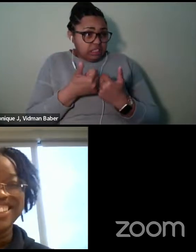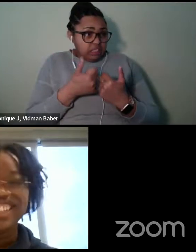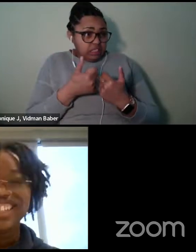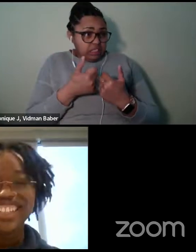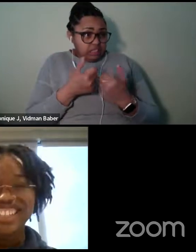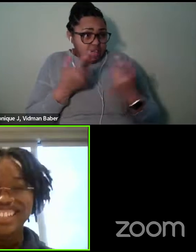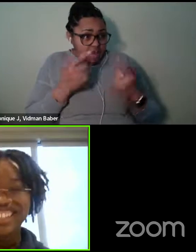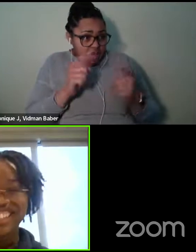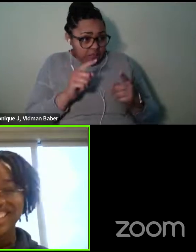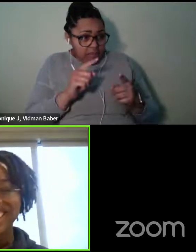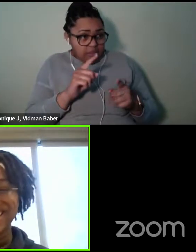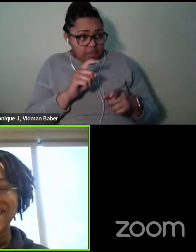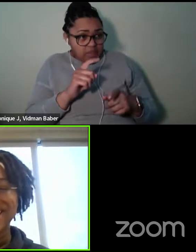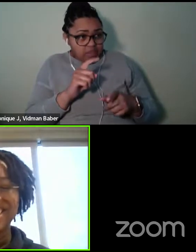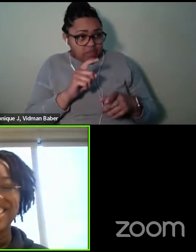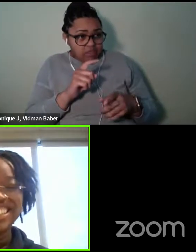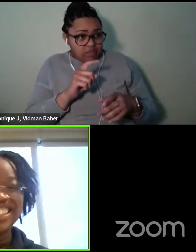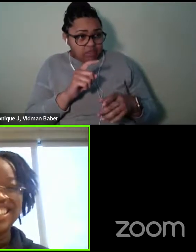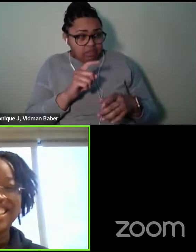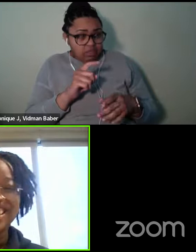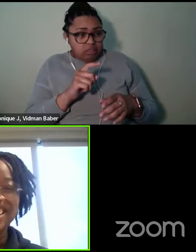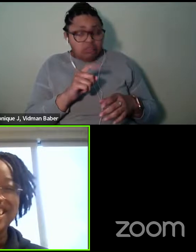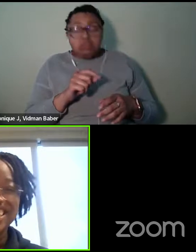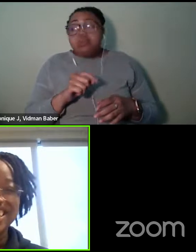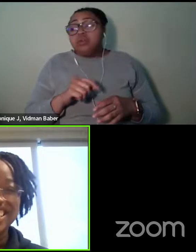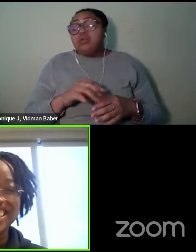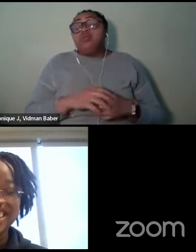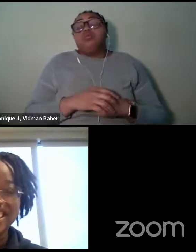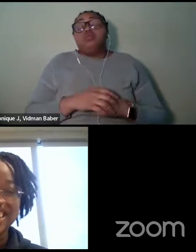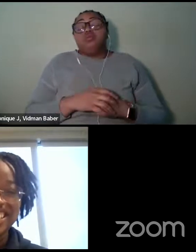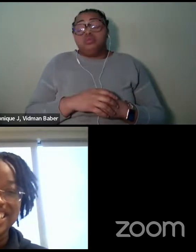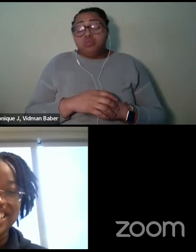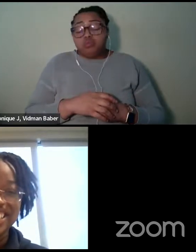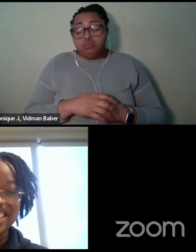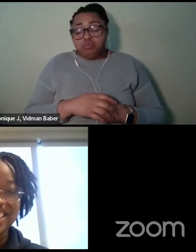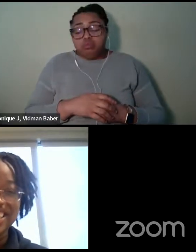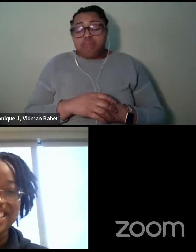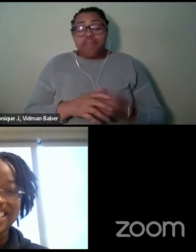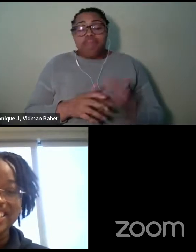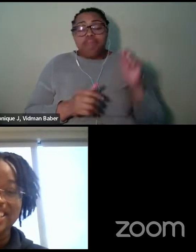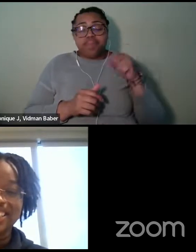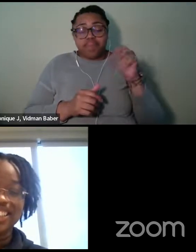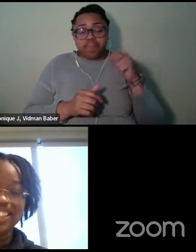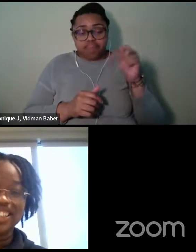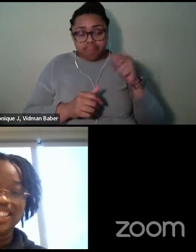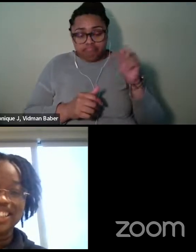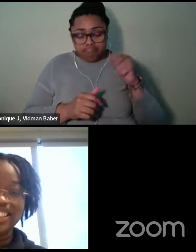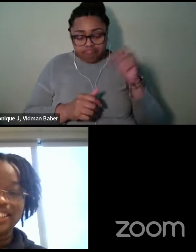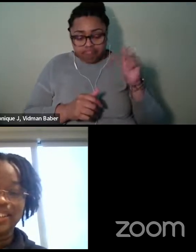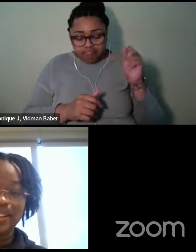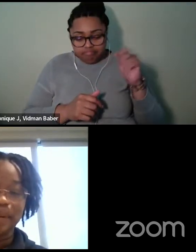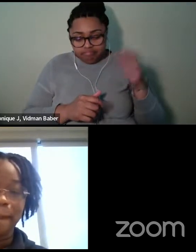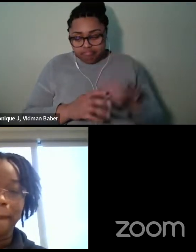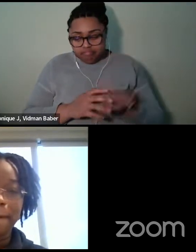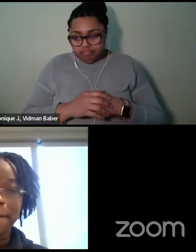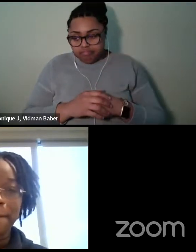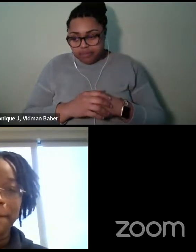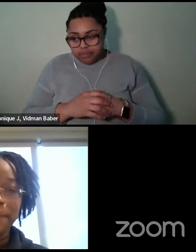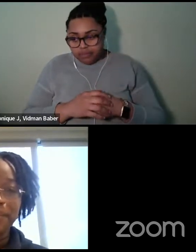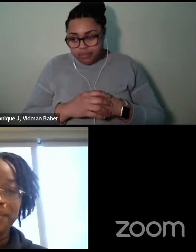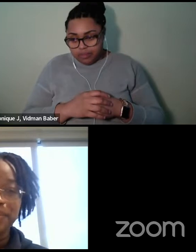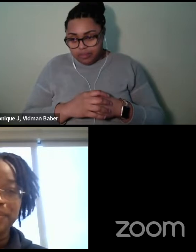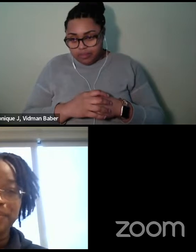Yeah. Yeah. Yeah. Um, that strikes a nerve. Uh, no, like the good, the good, the best parts